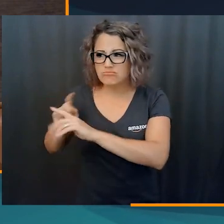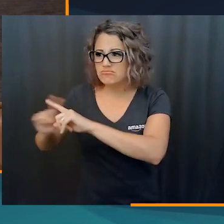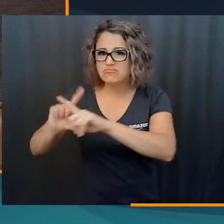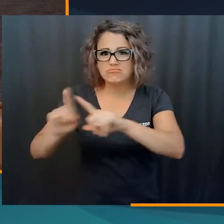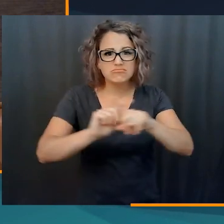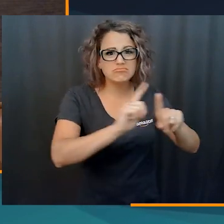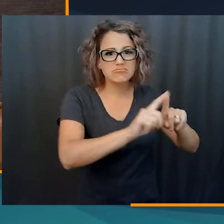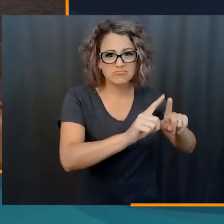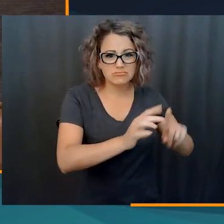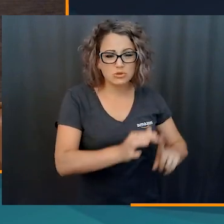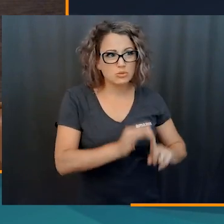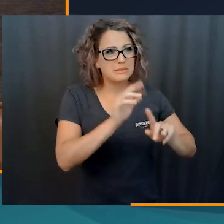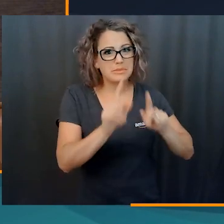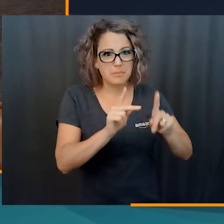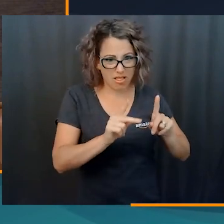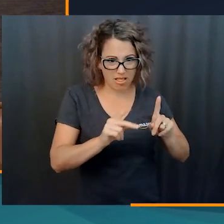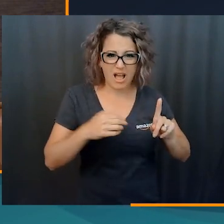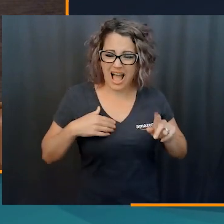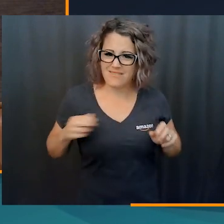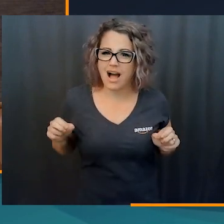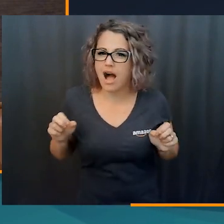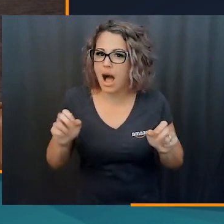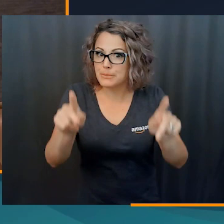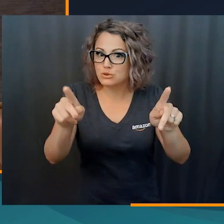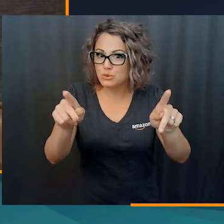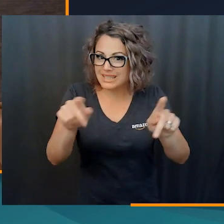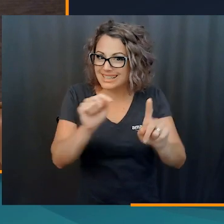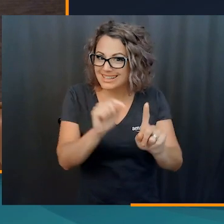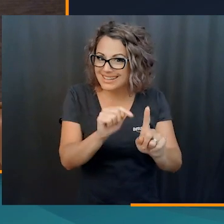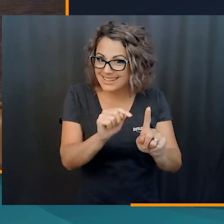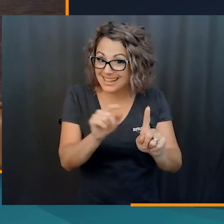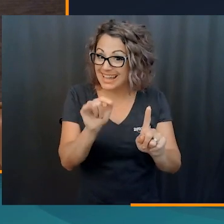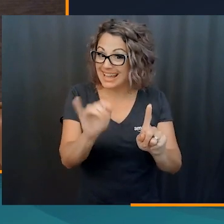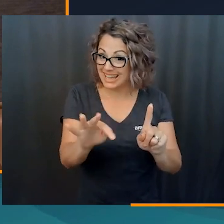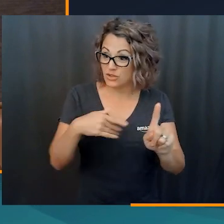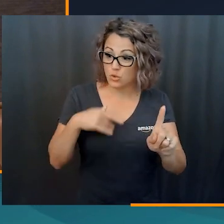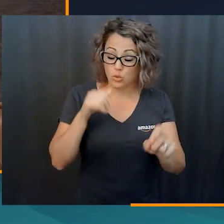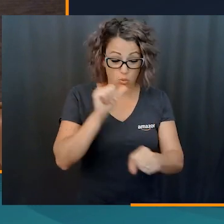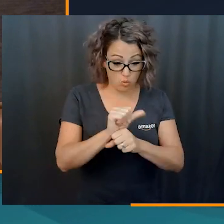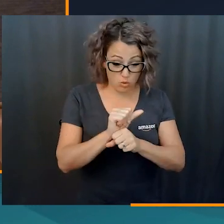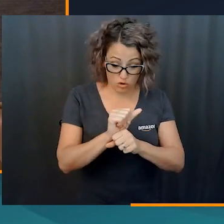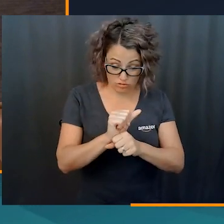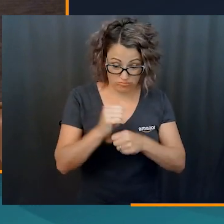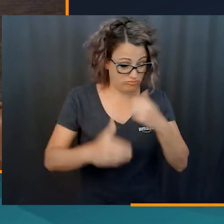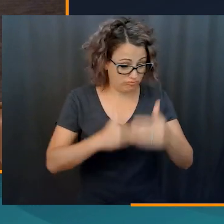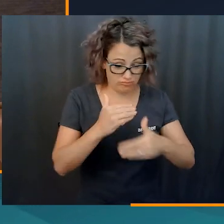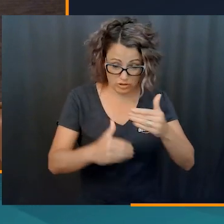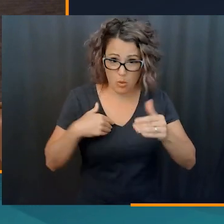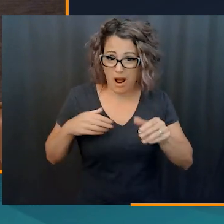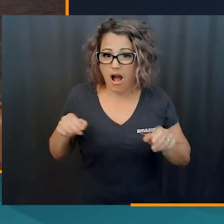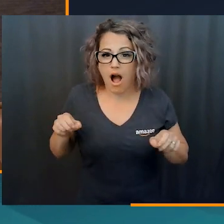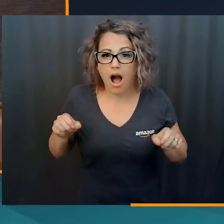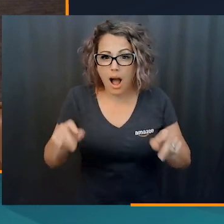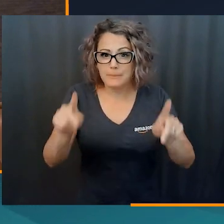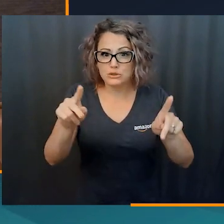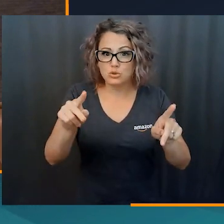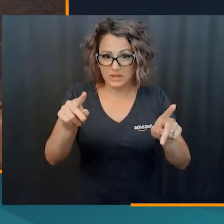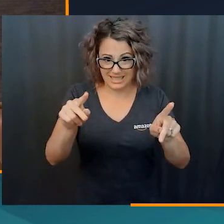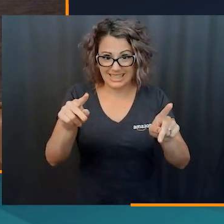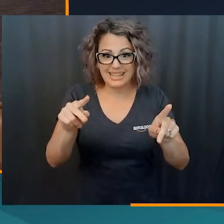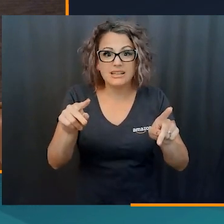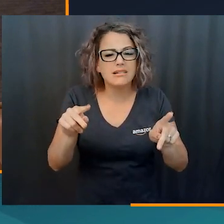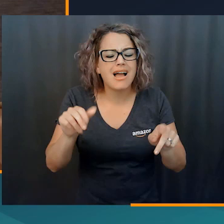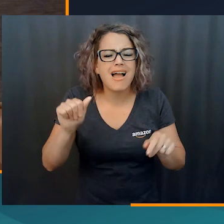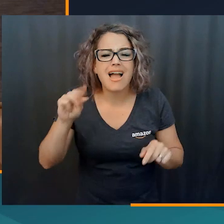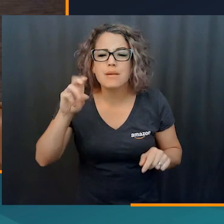all walks of life and all backgrounds, right? Folks have an opportunity. So if you want to work and you want to have